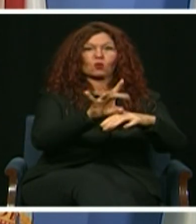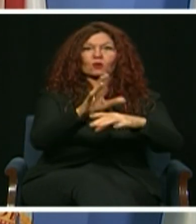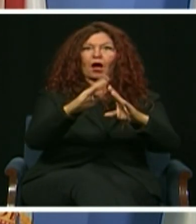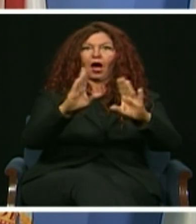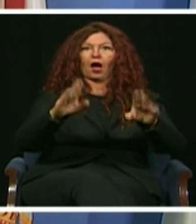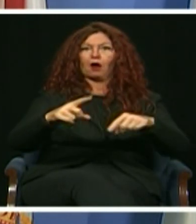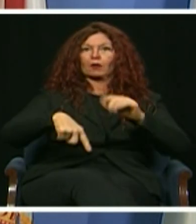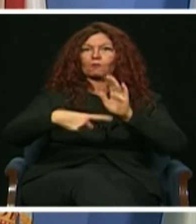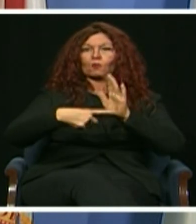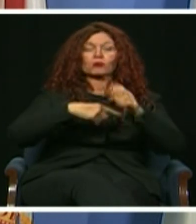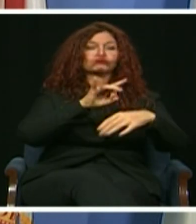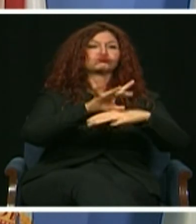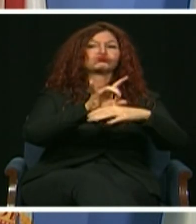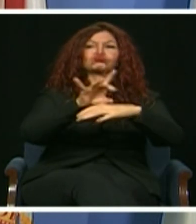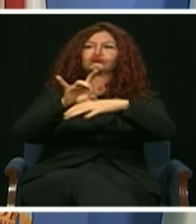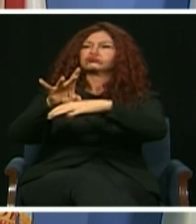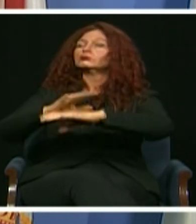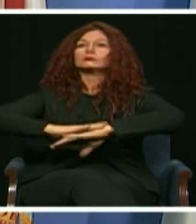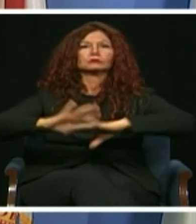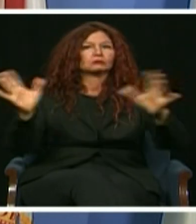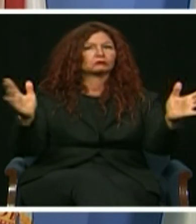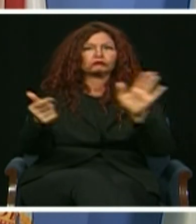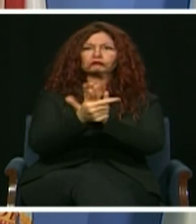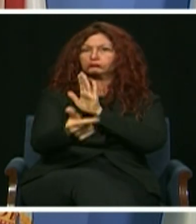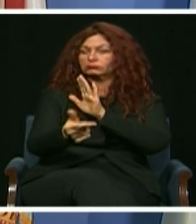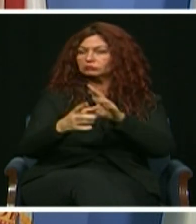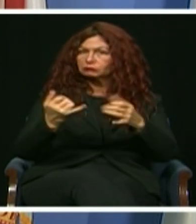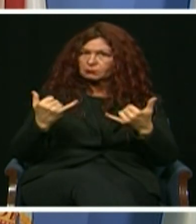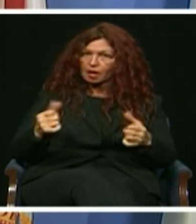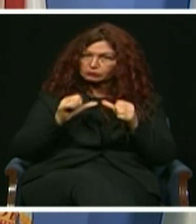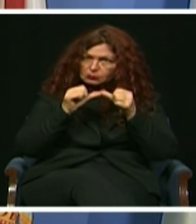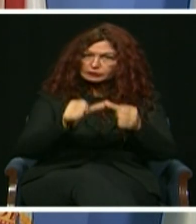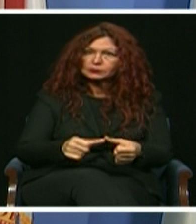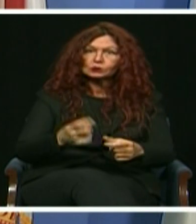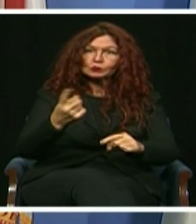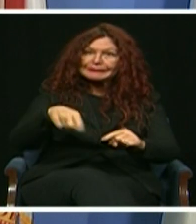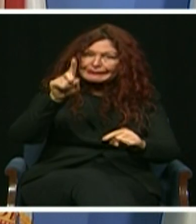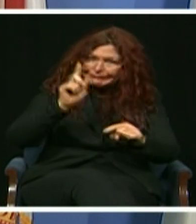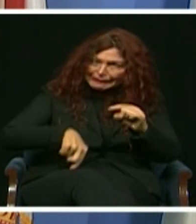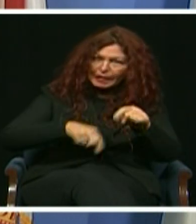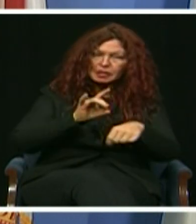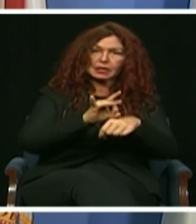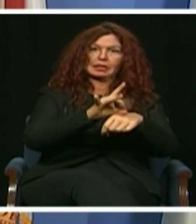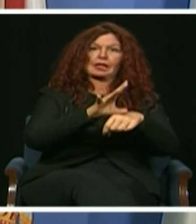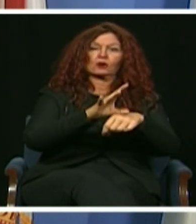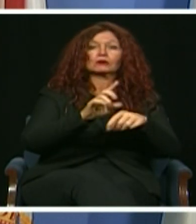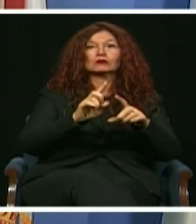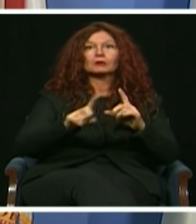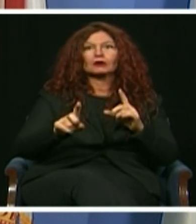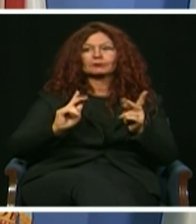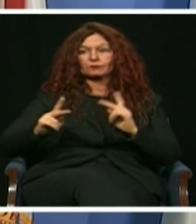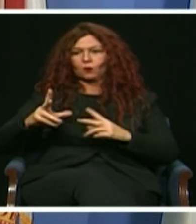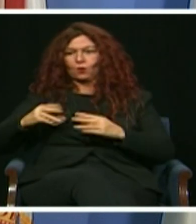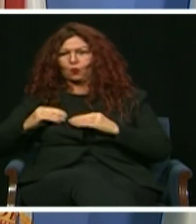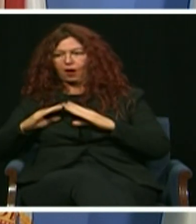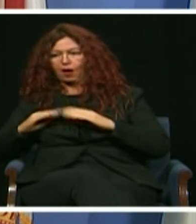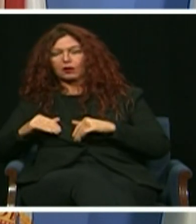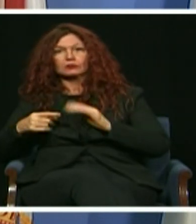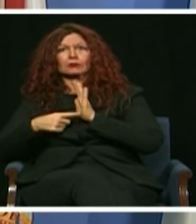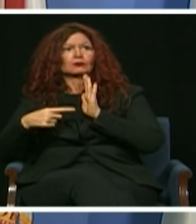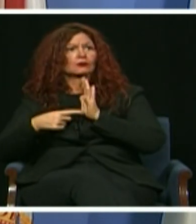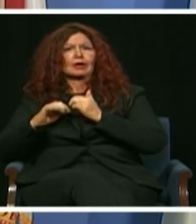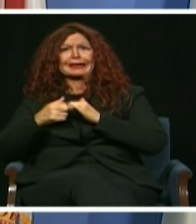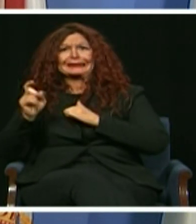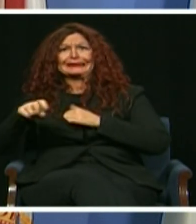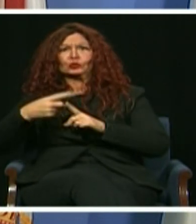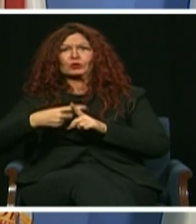homelessness. At the same time, we need to make hurting landlords whole. We just received $60 million in federal money